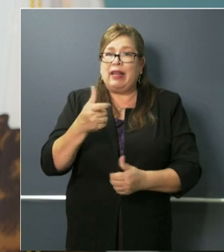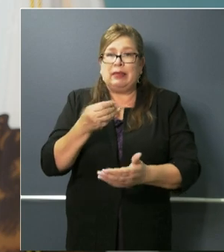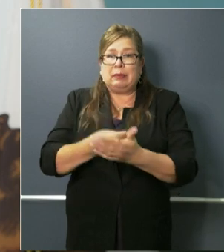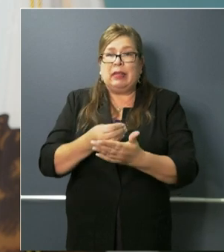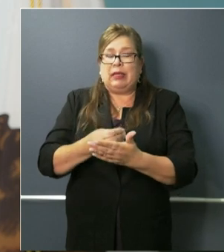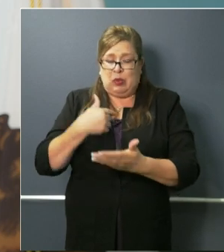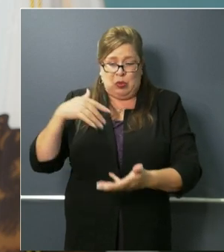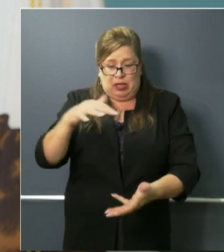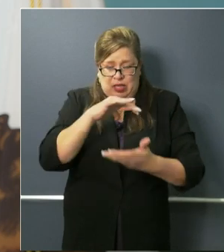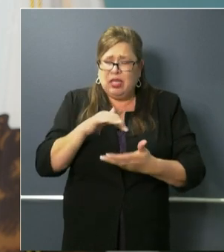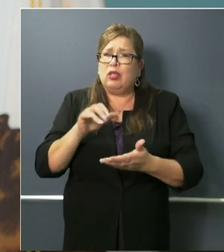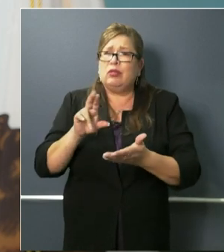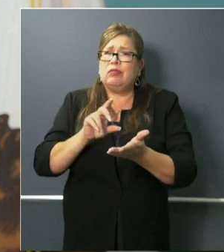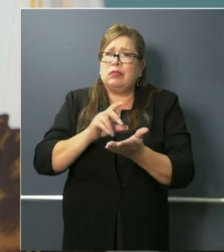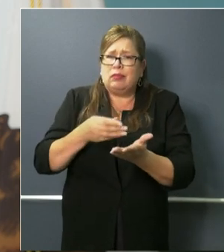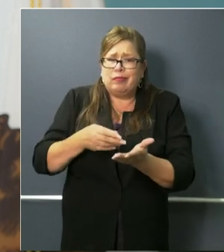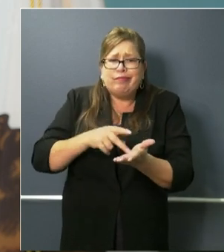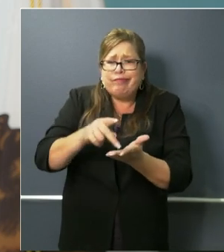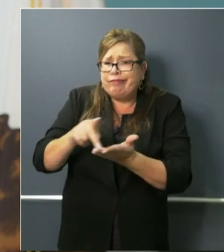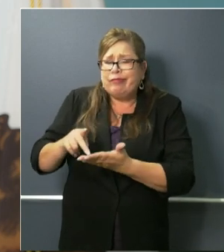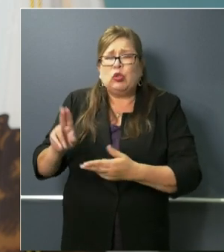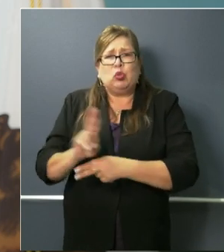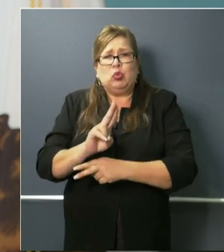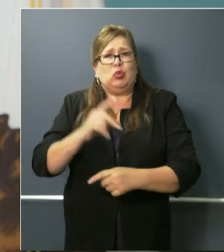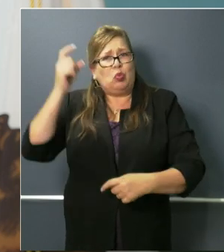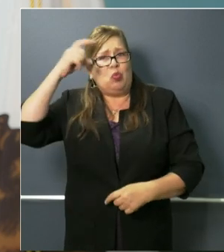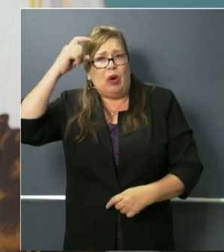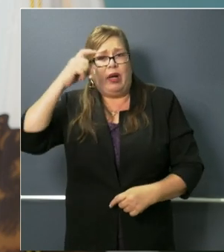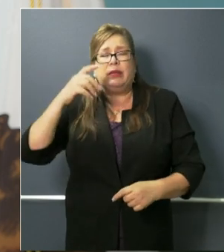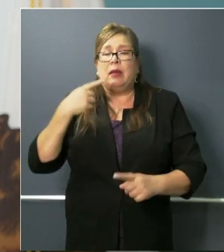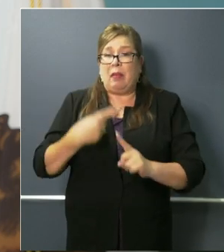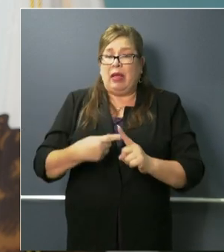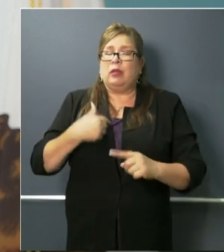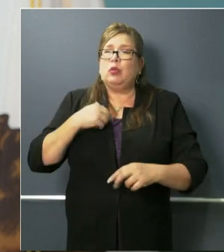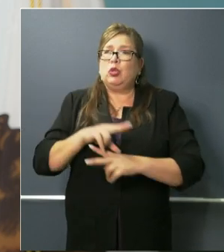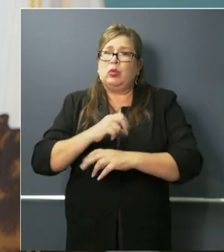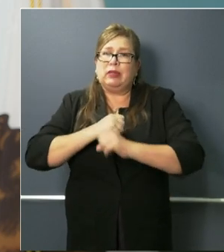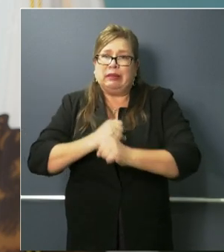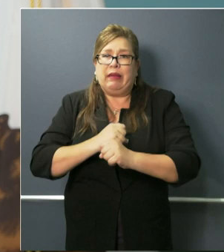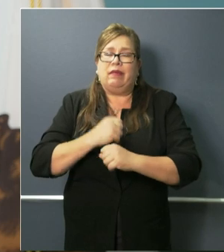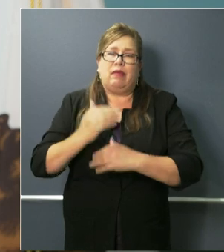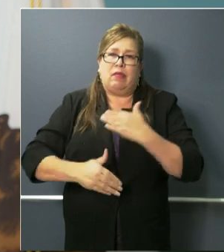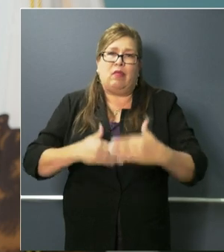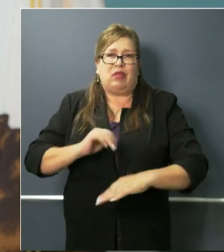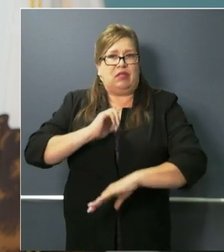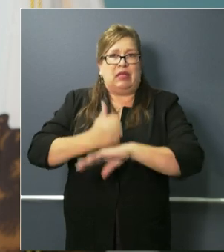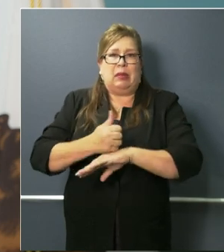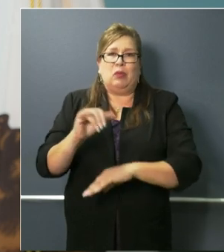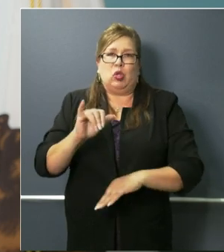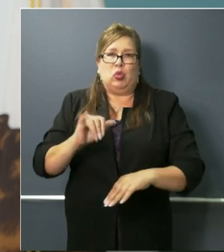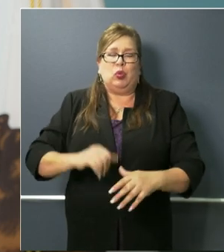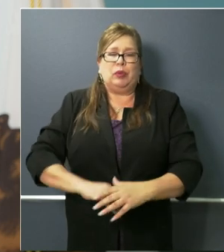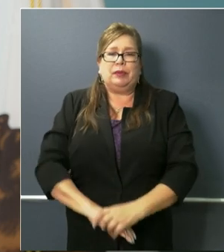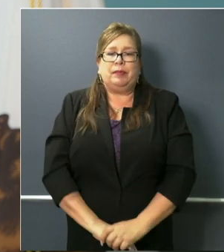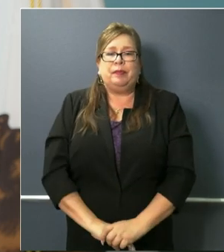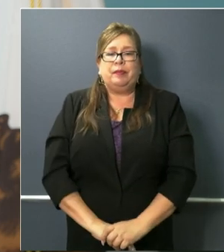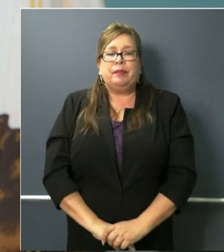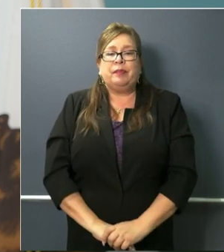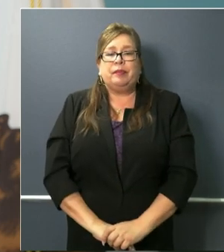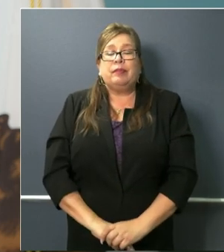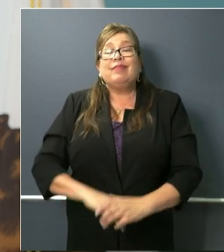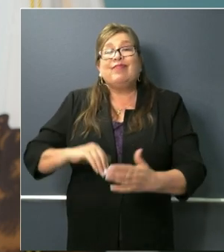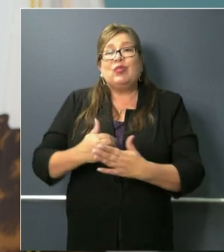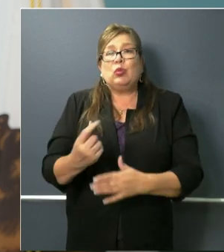being well invested uh and that we have appropriate security protocols that are now in place ron brownstein the atlantic